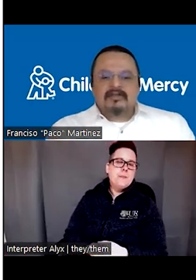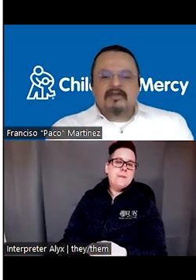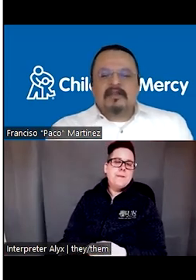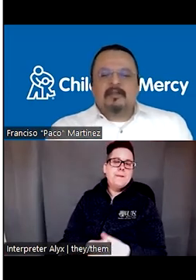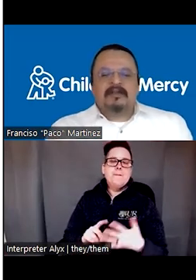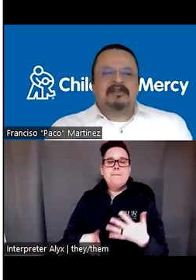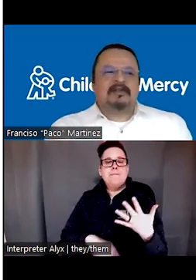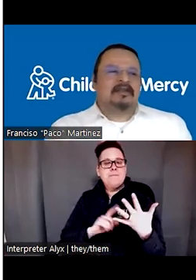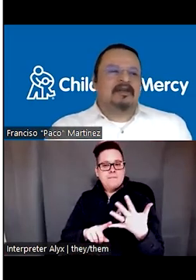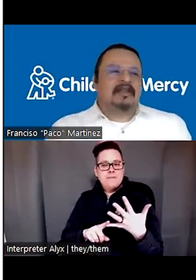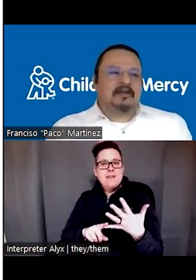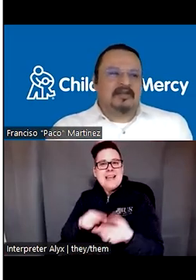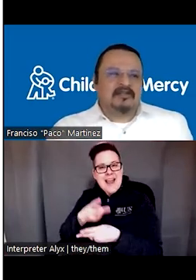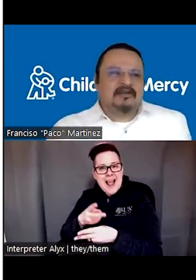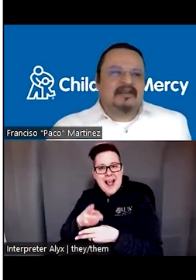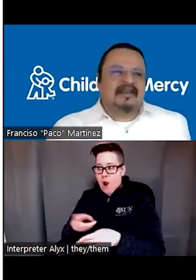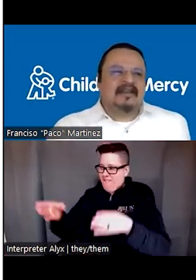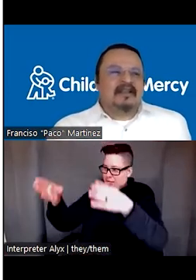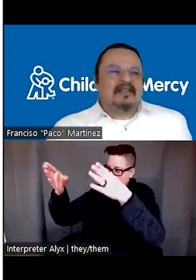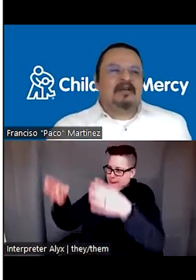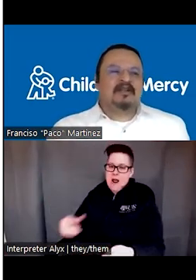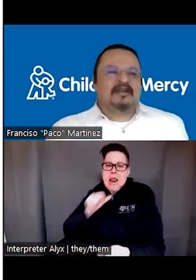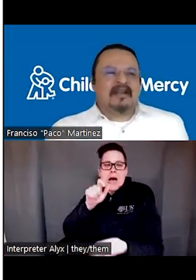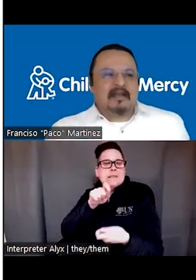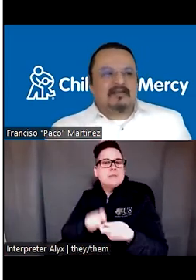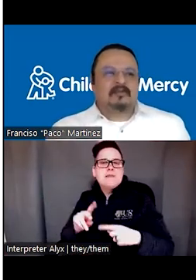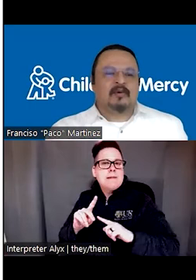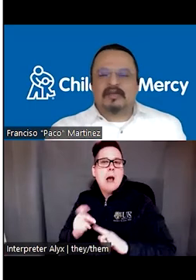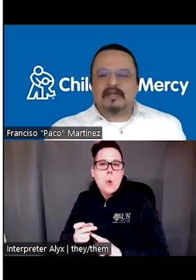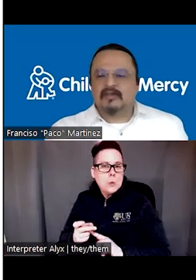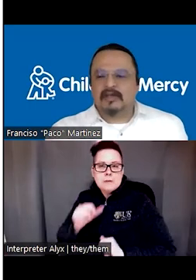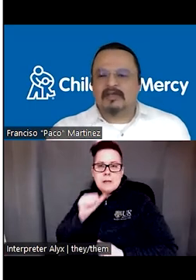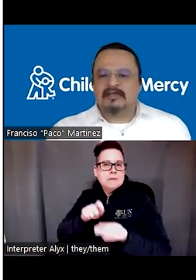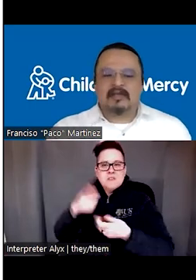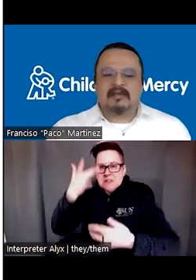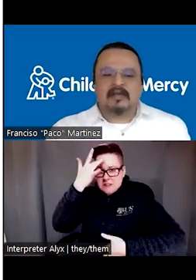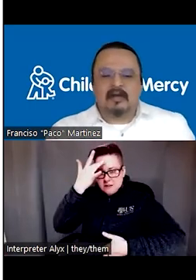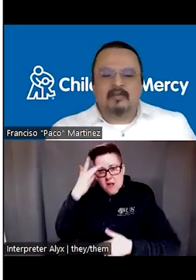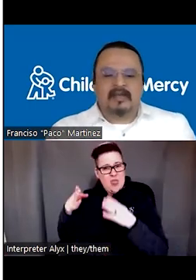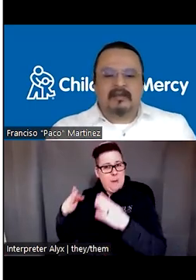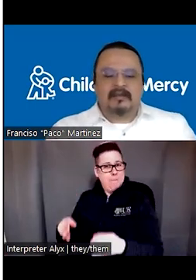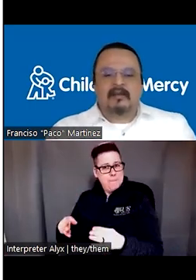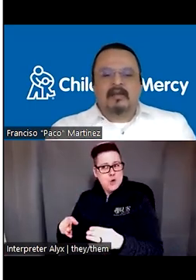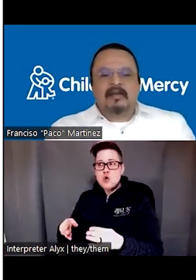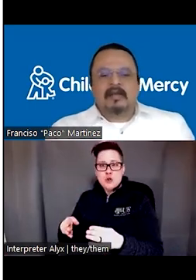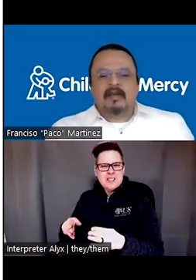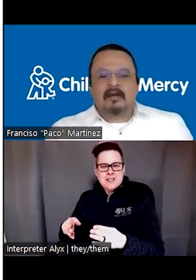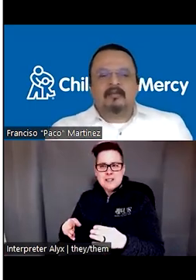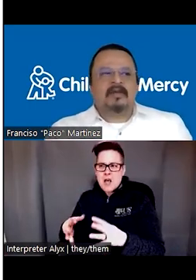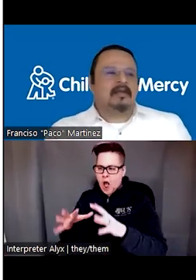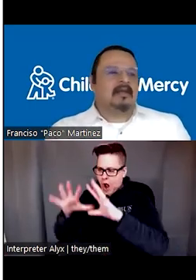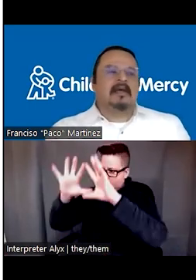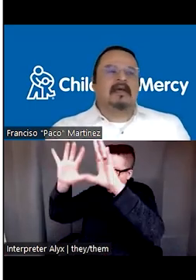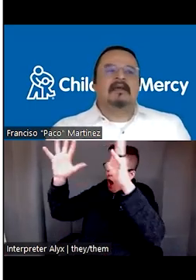Also treat the person, not the condition. The person is more than just the condition that they come with. They